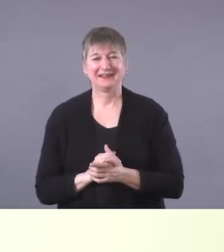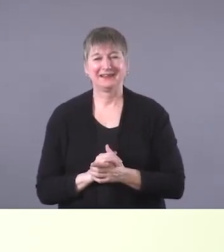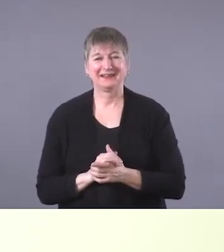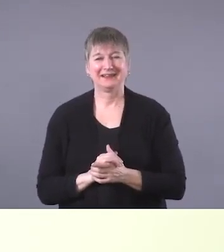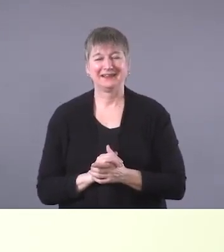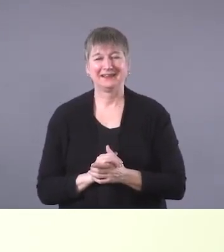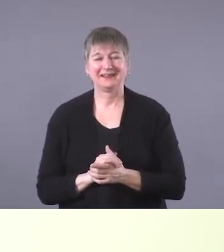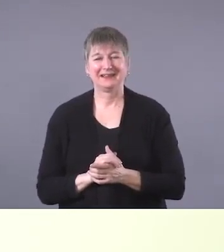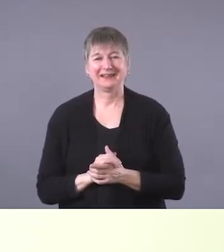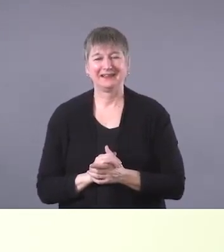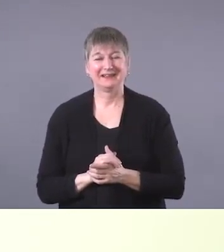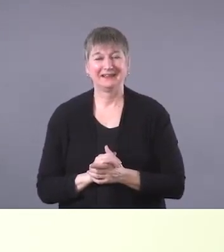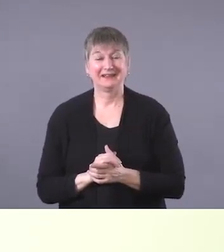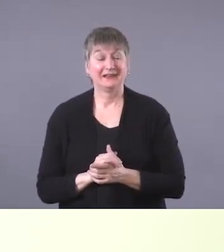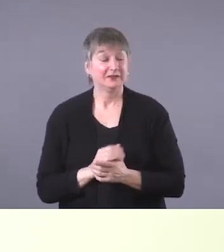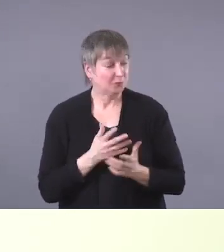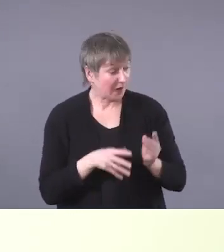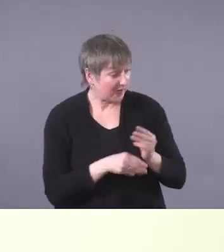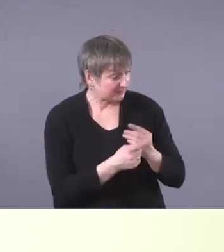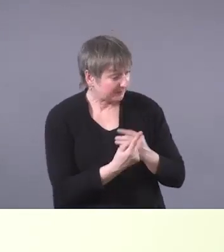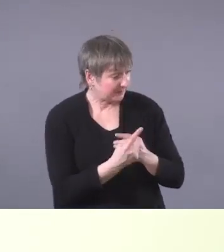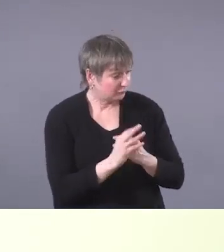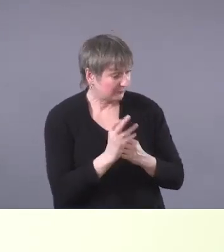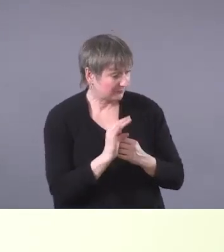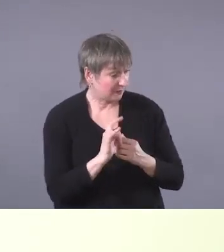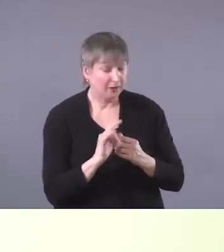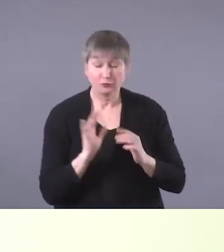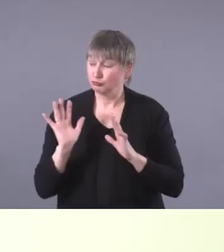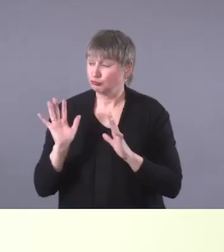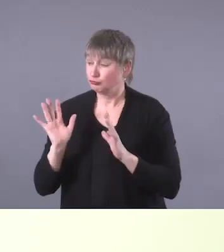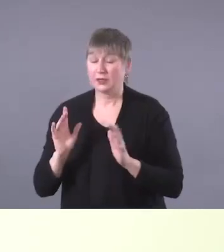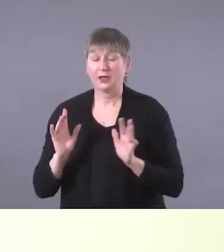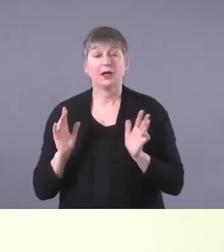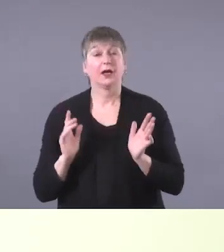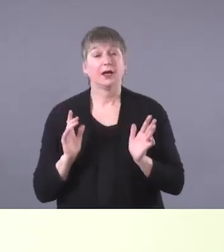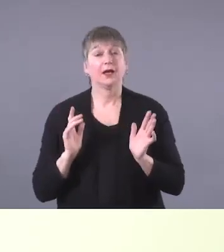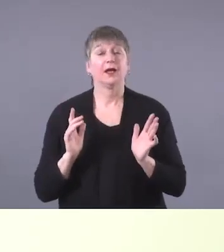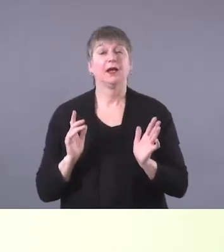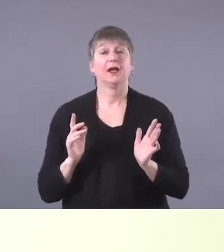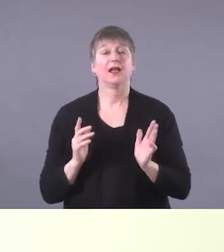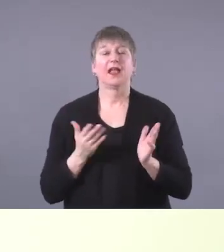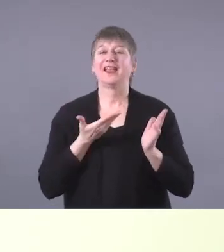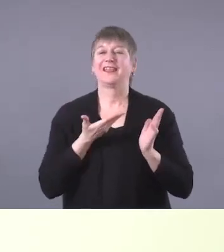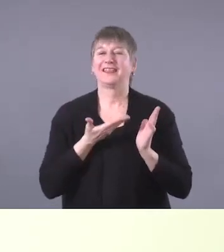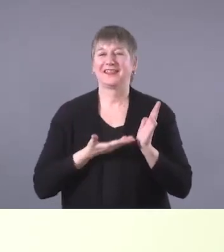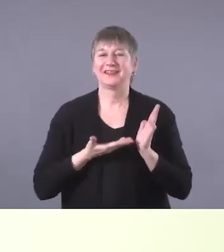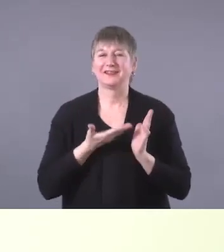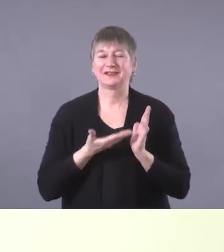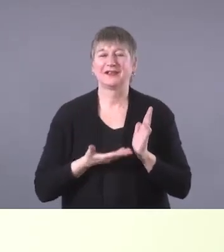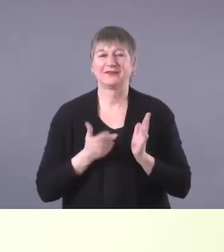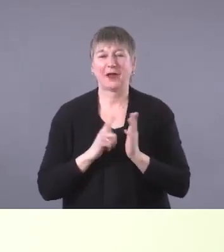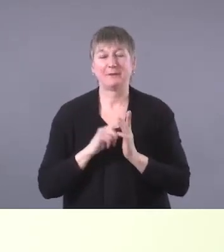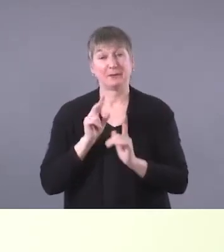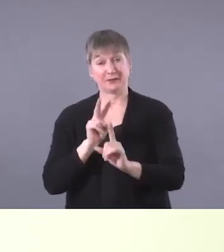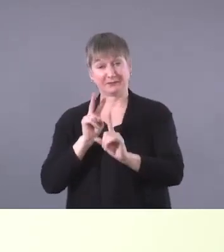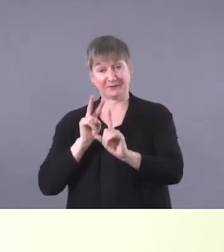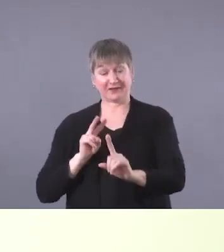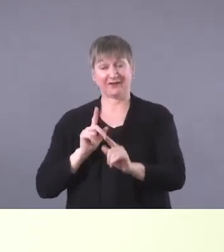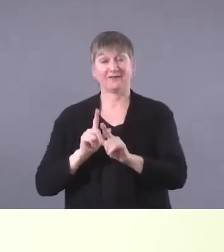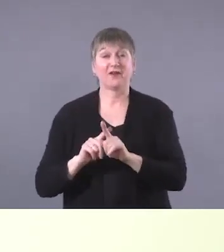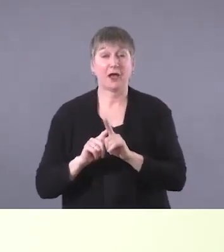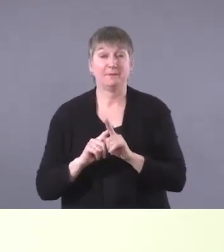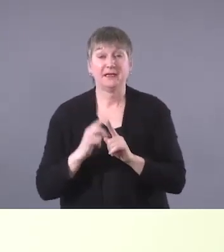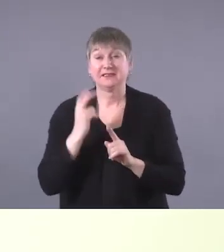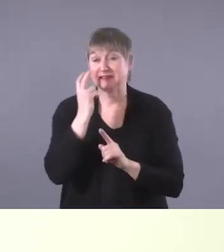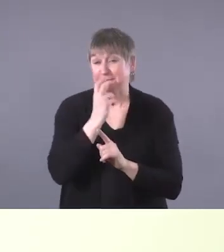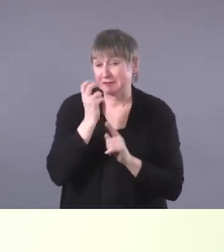from, did you want to say, okay. this comes from, based in, from a speech language pathologist perspective, but I really feel